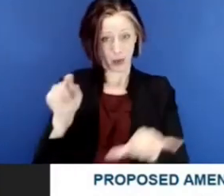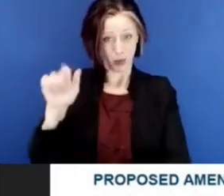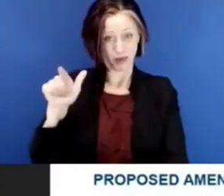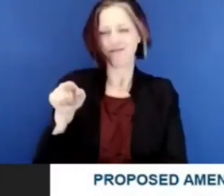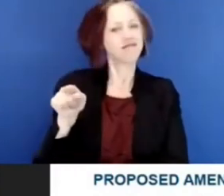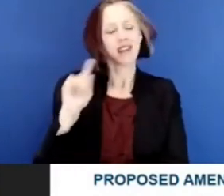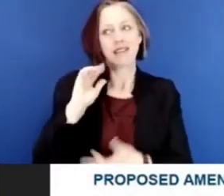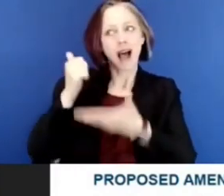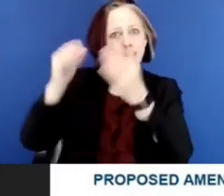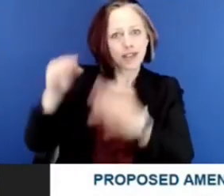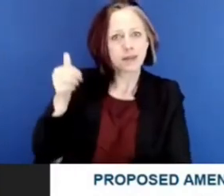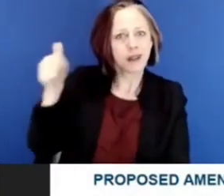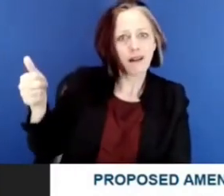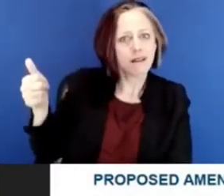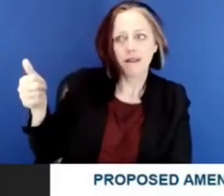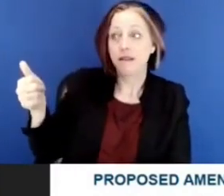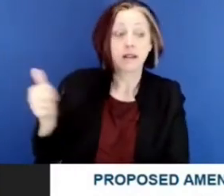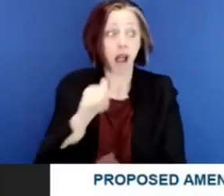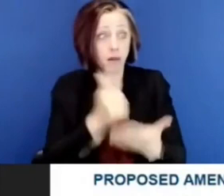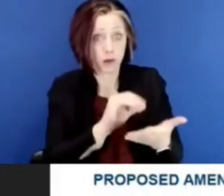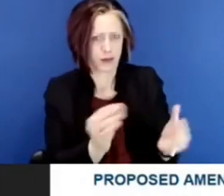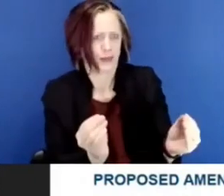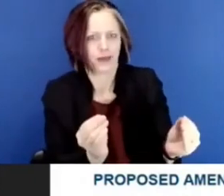teachers or students,